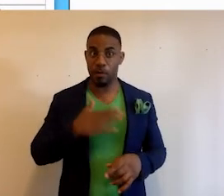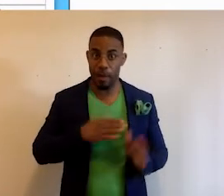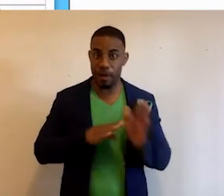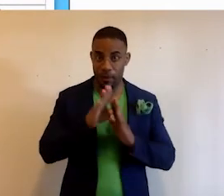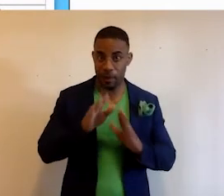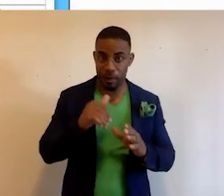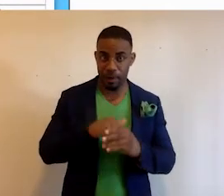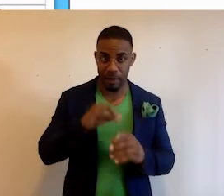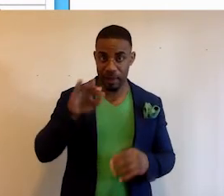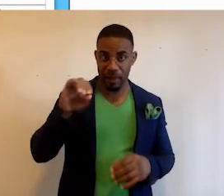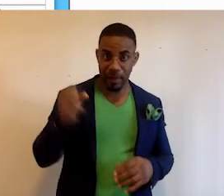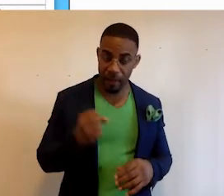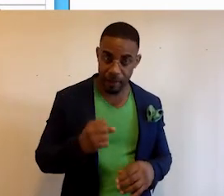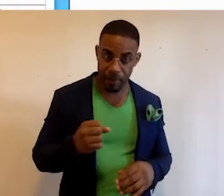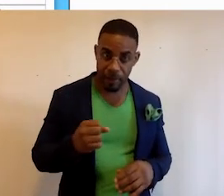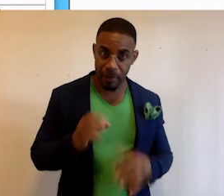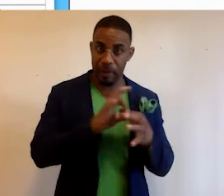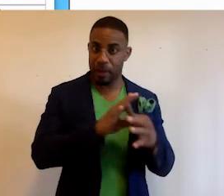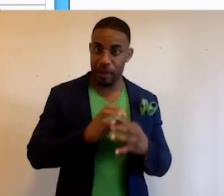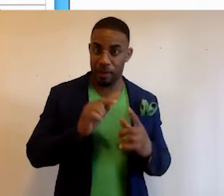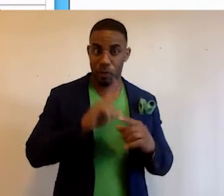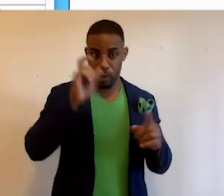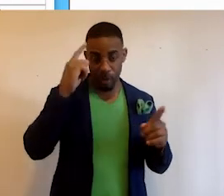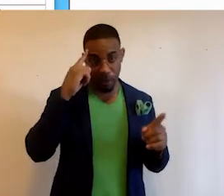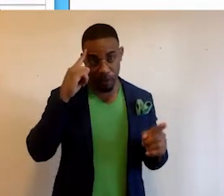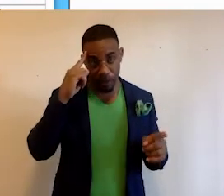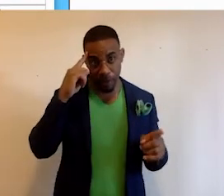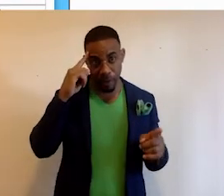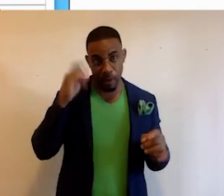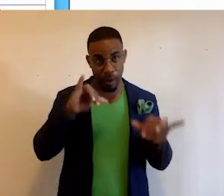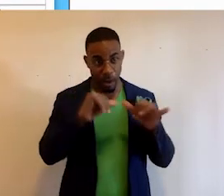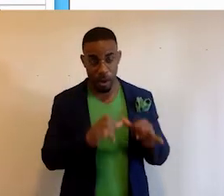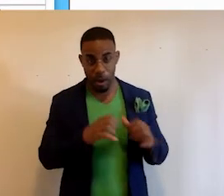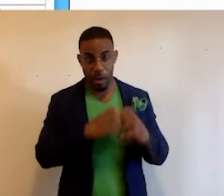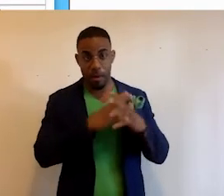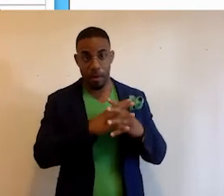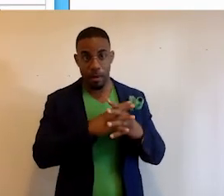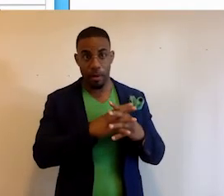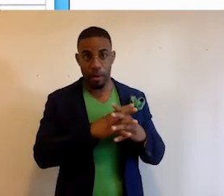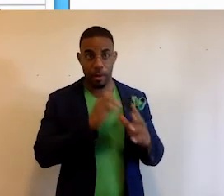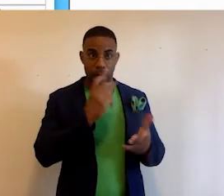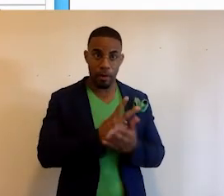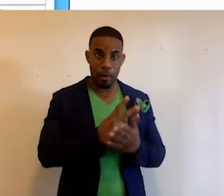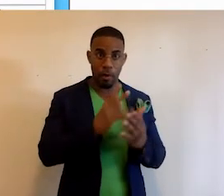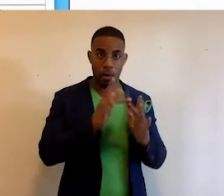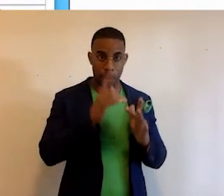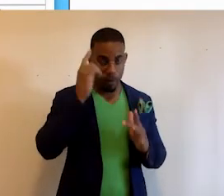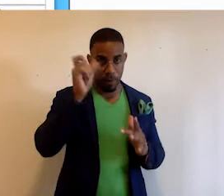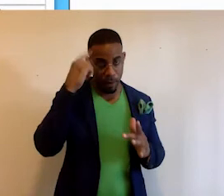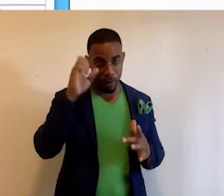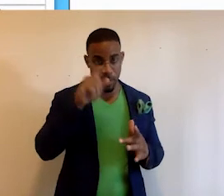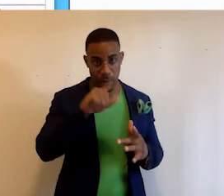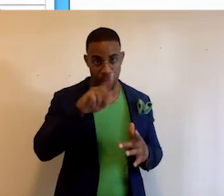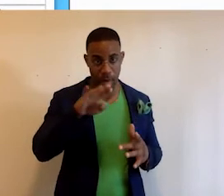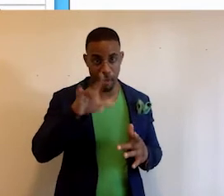developers in the 90s, connected me to the government, and I architected, built, and stood up the official website for the government of St.